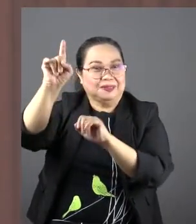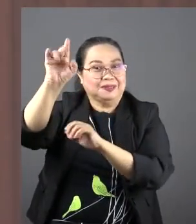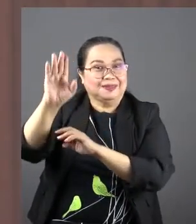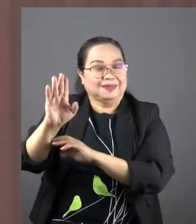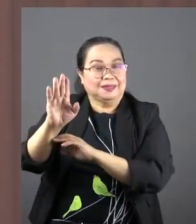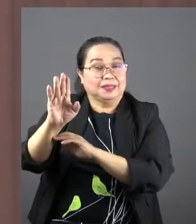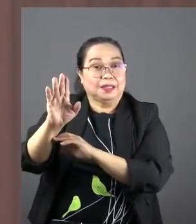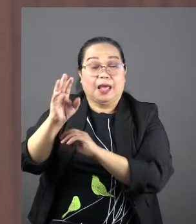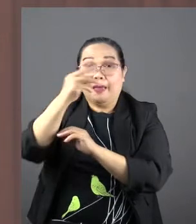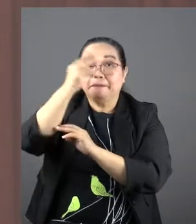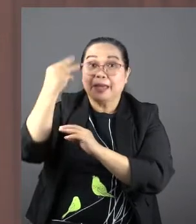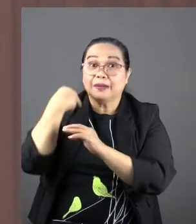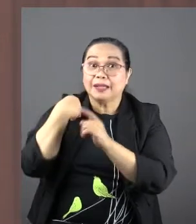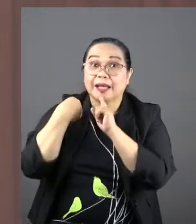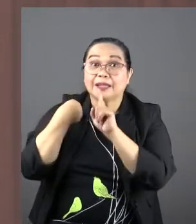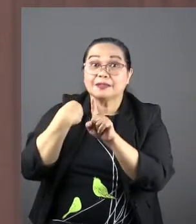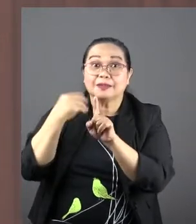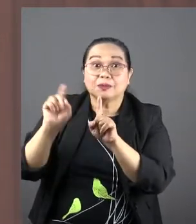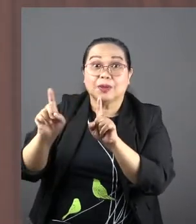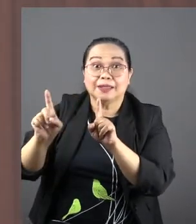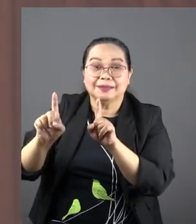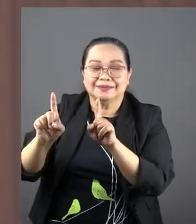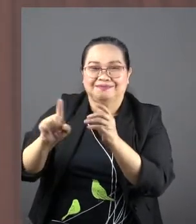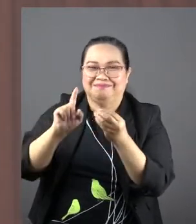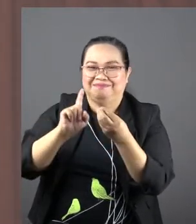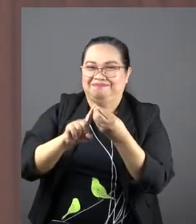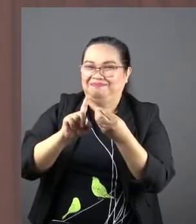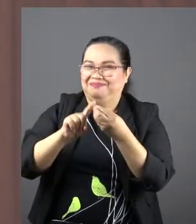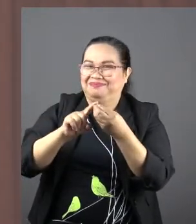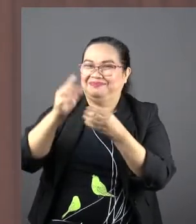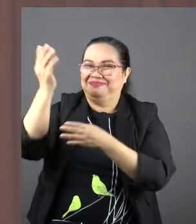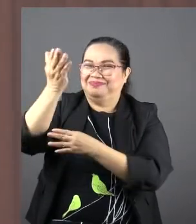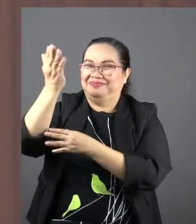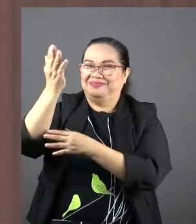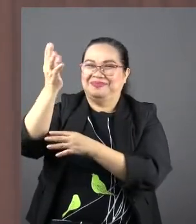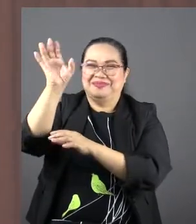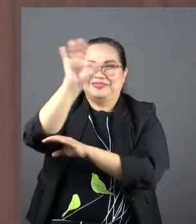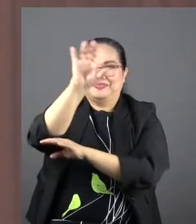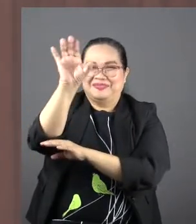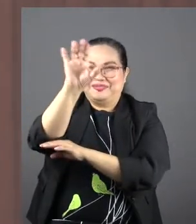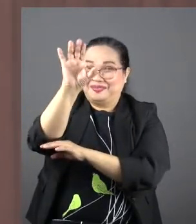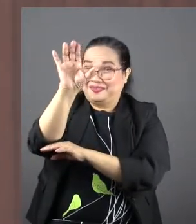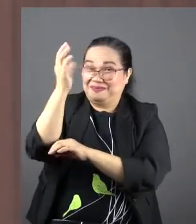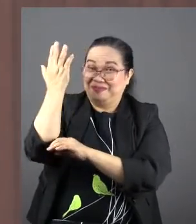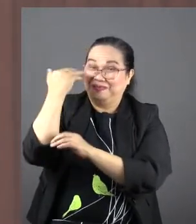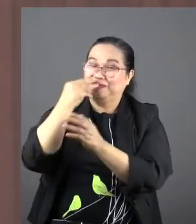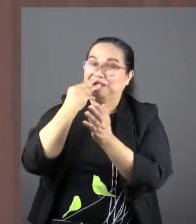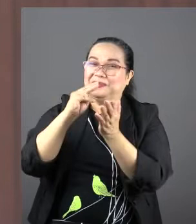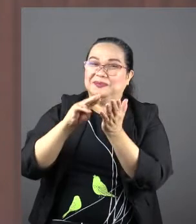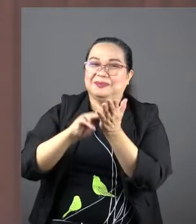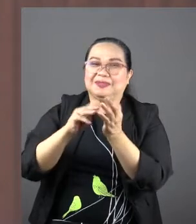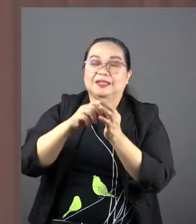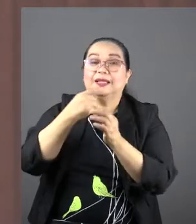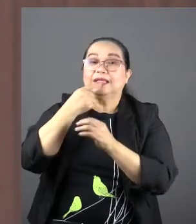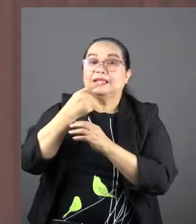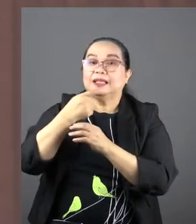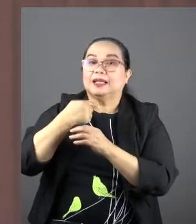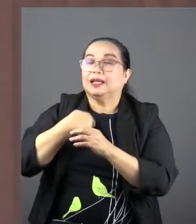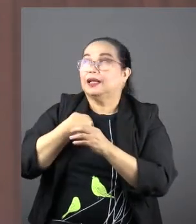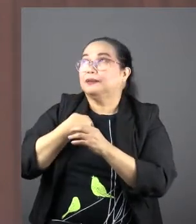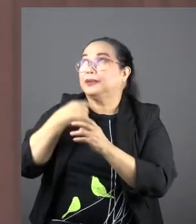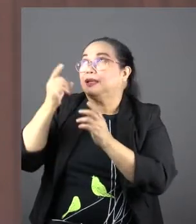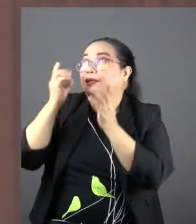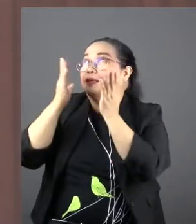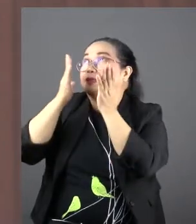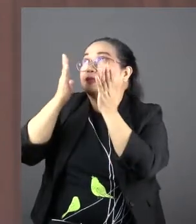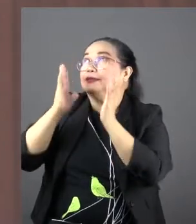Mary's answer? You know, I preached about this before in Christmas. In a previous message, she said, I am the servant of the